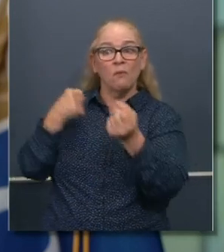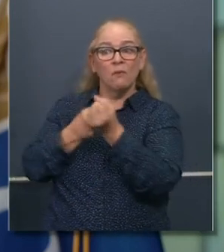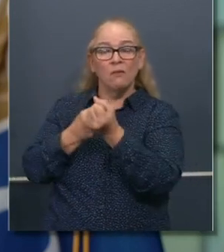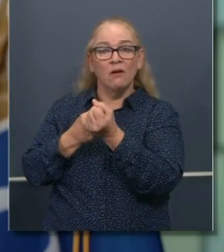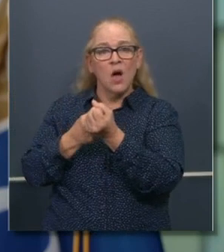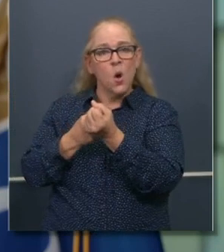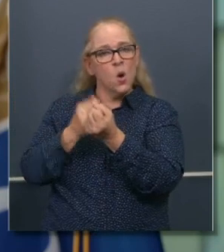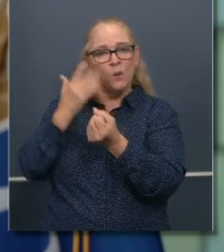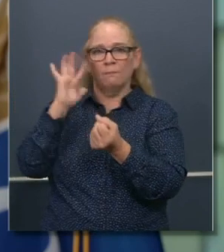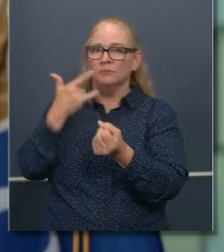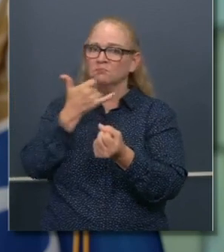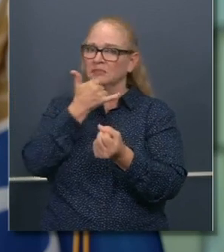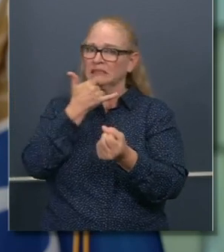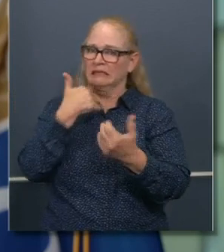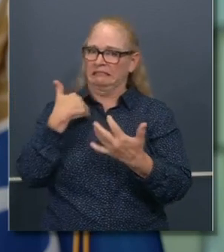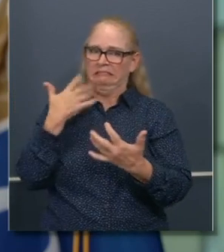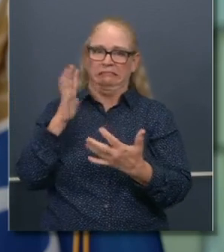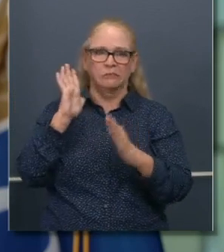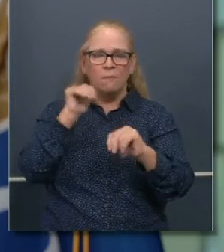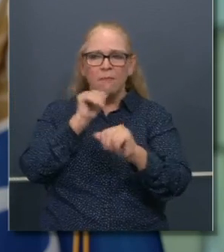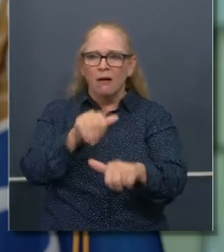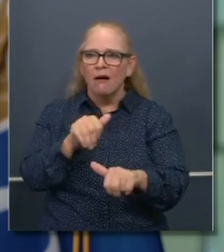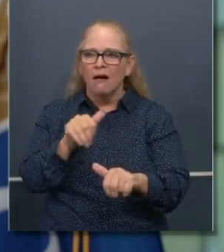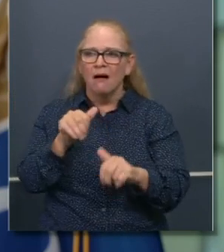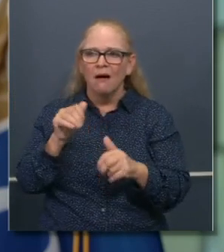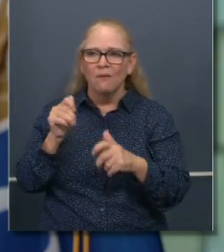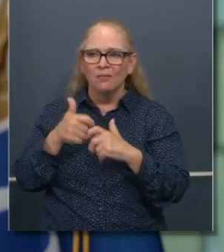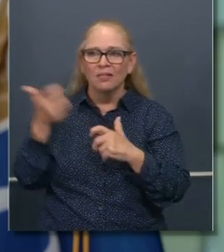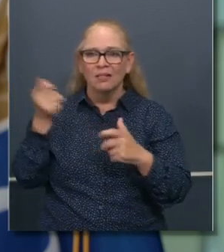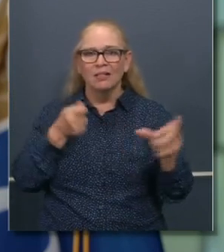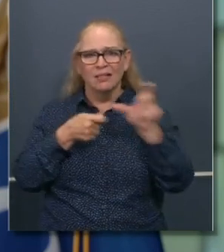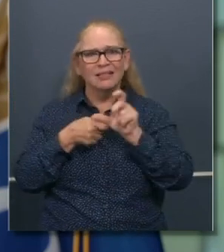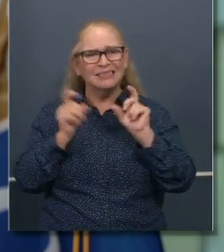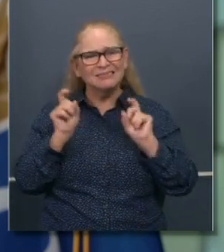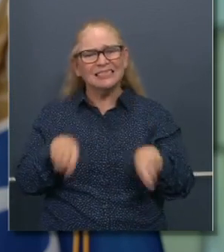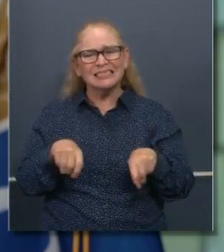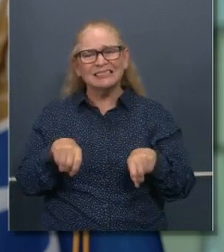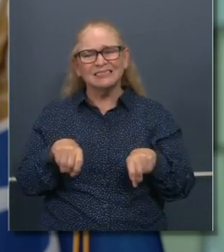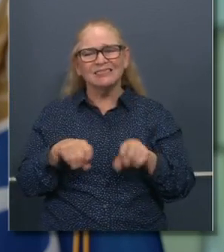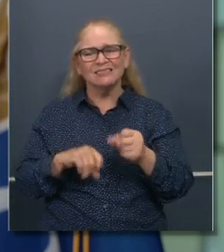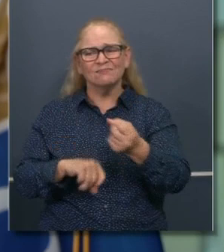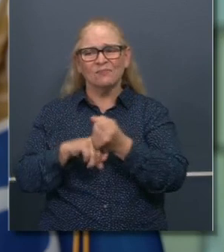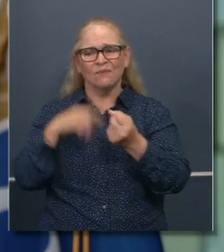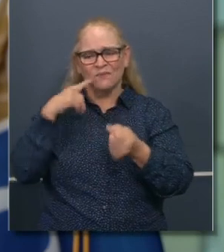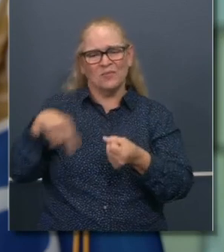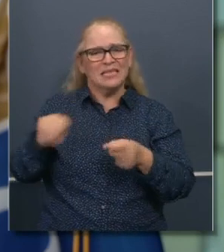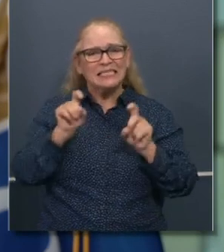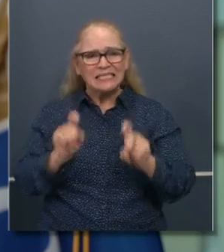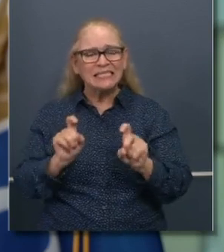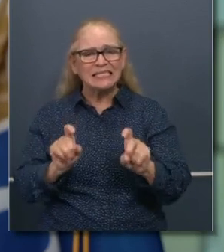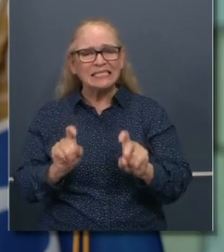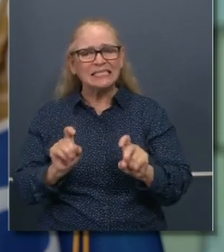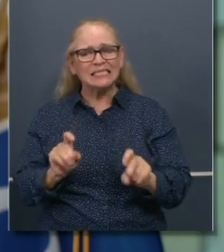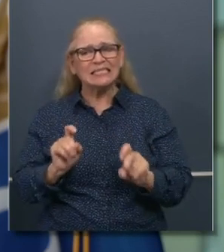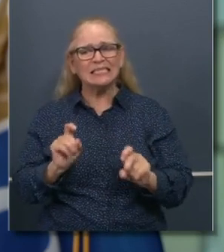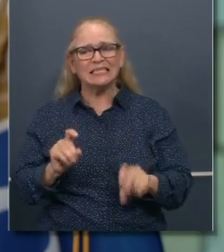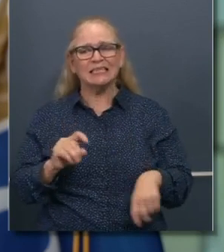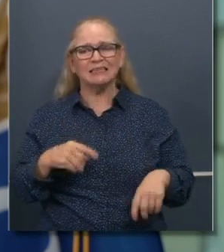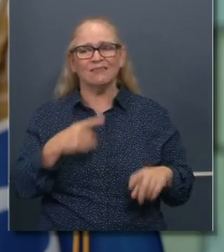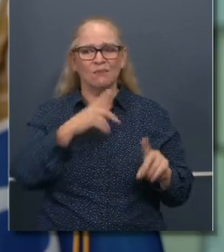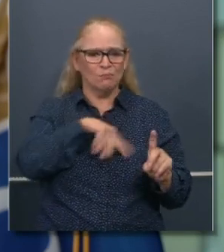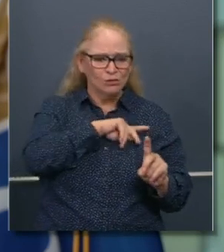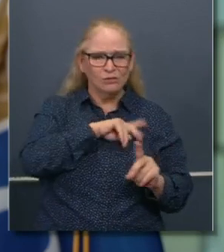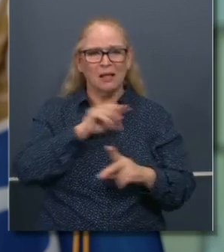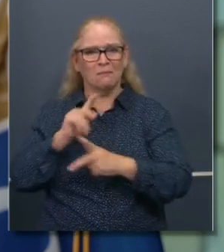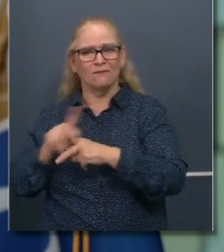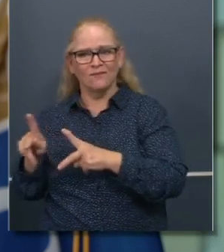subsequent supplemental on unemployment insurance. And I believe personally, uh, and professionally that $300 is simply